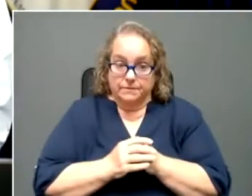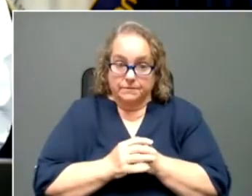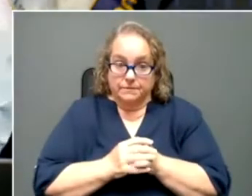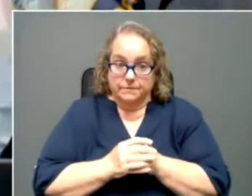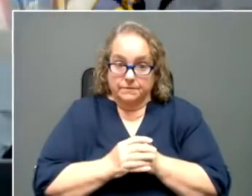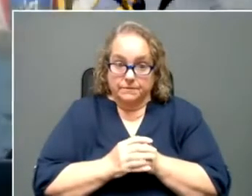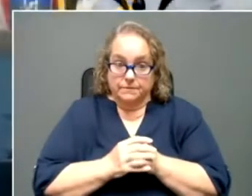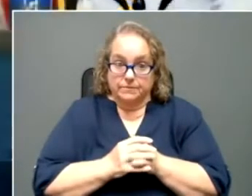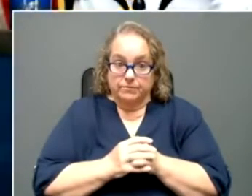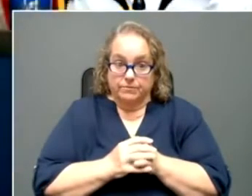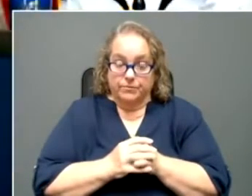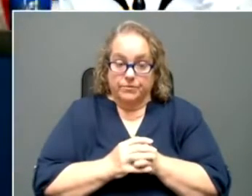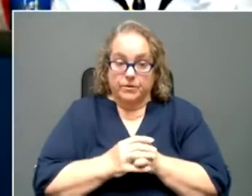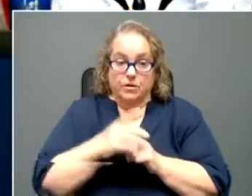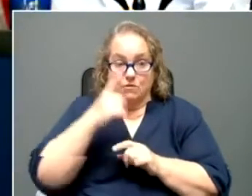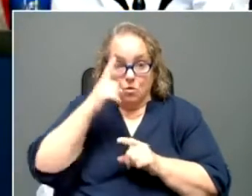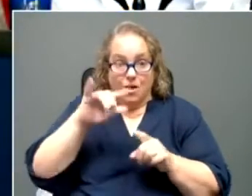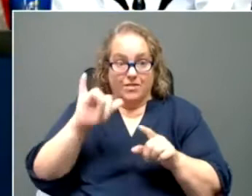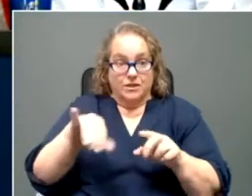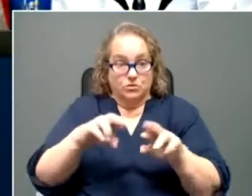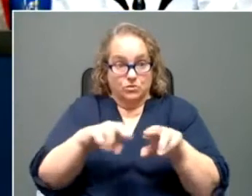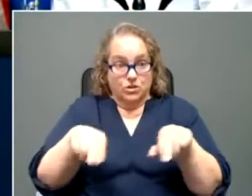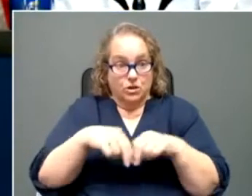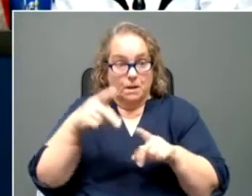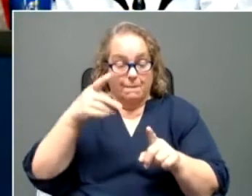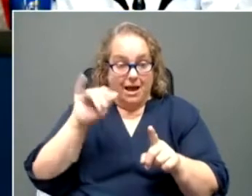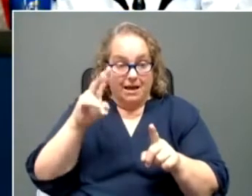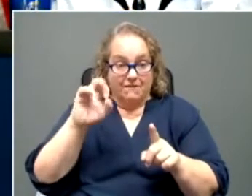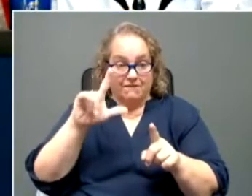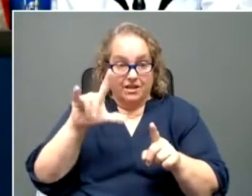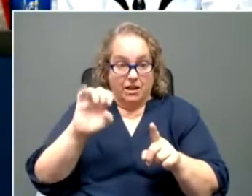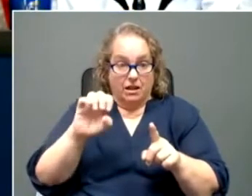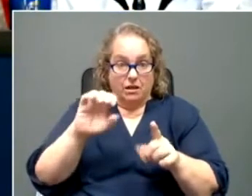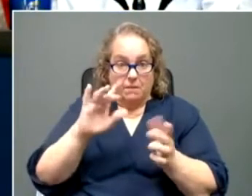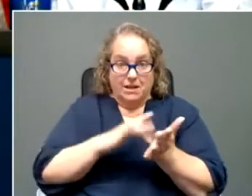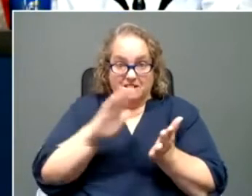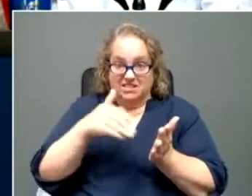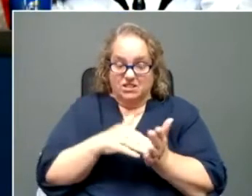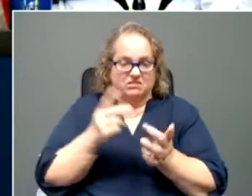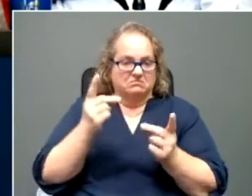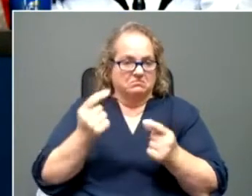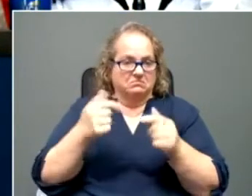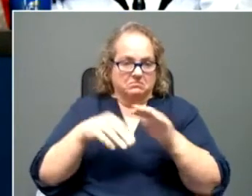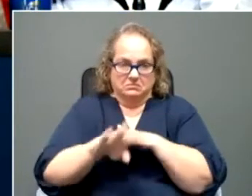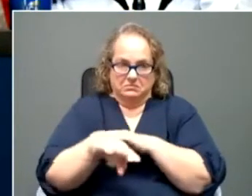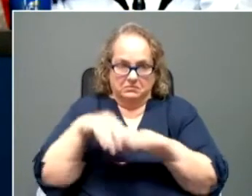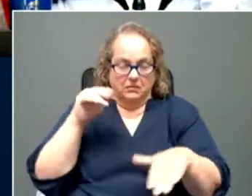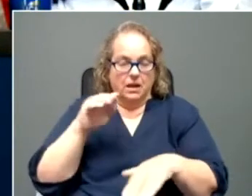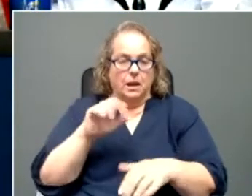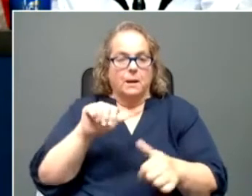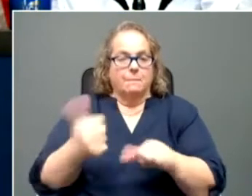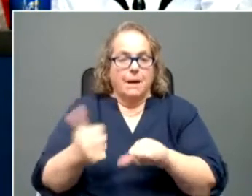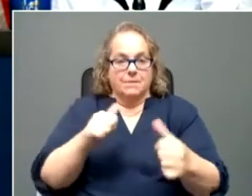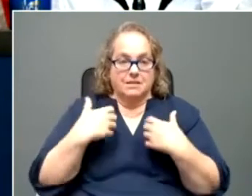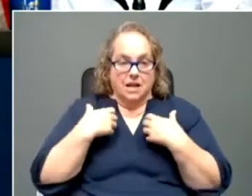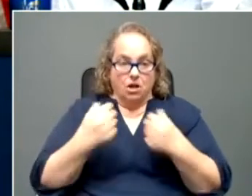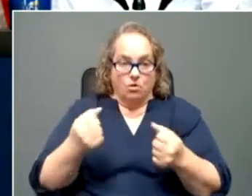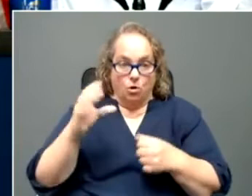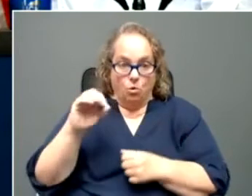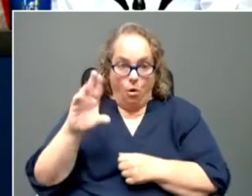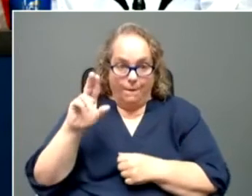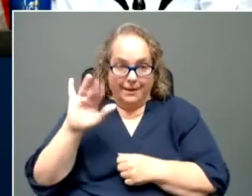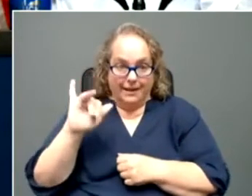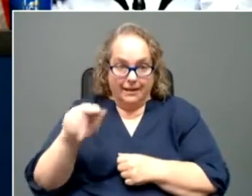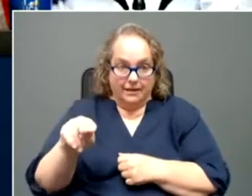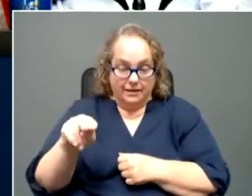Okay, for this region, uh, the Pikeville Medical Center can get you in and get you out fast. Baptist Health in Corbin. Uh, this is,